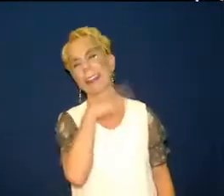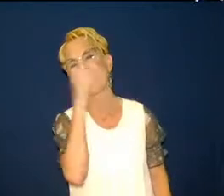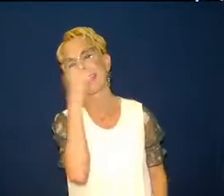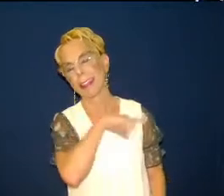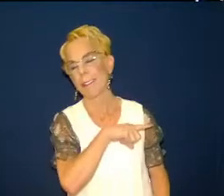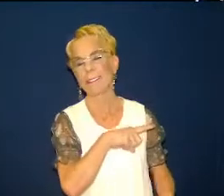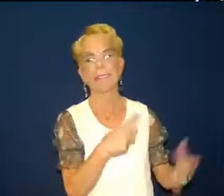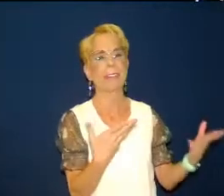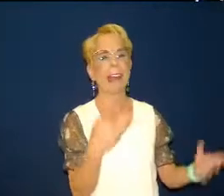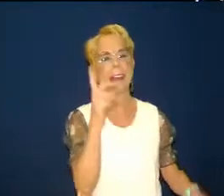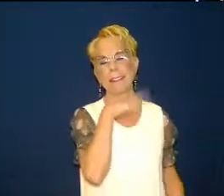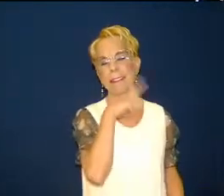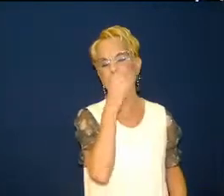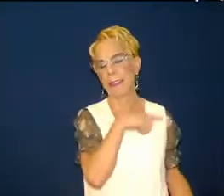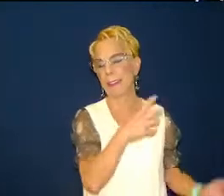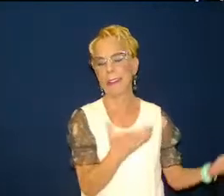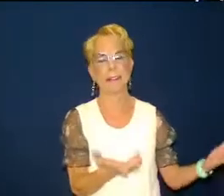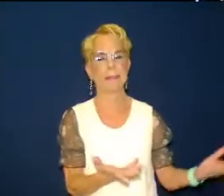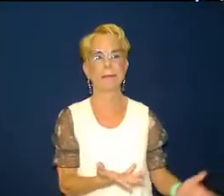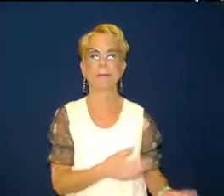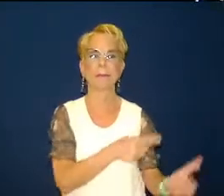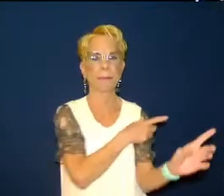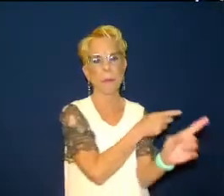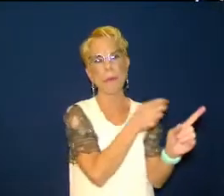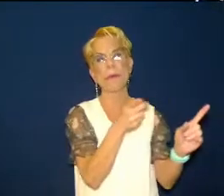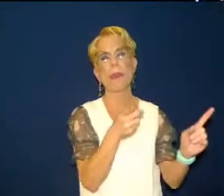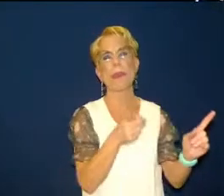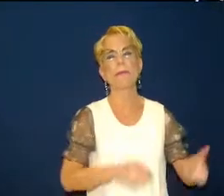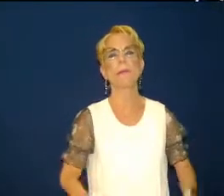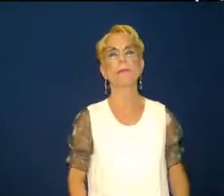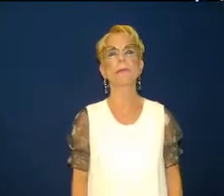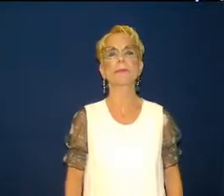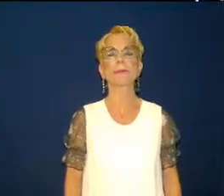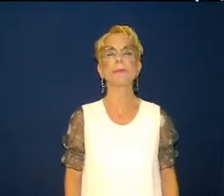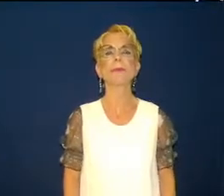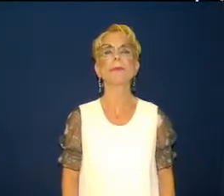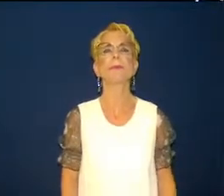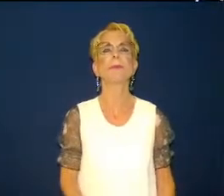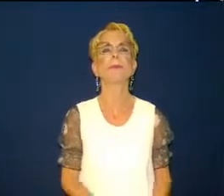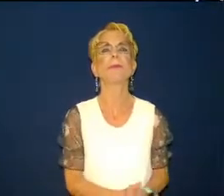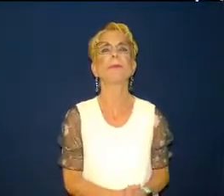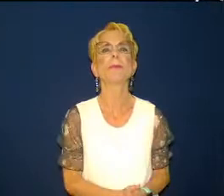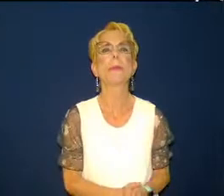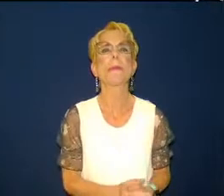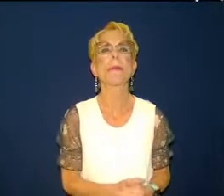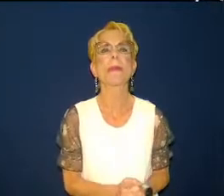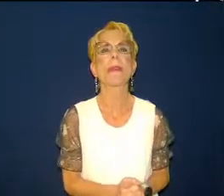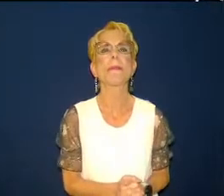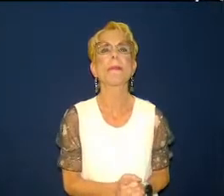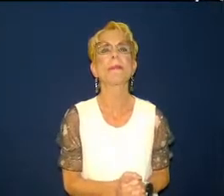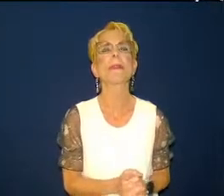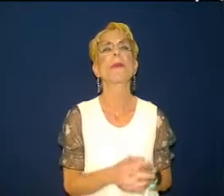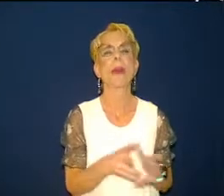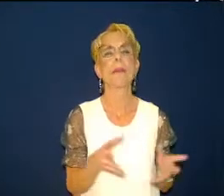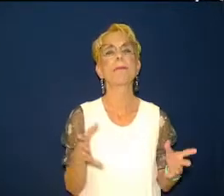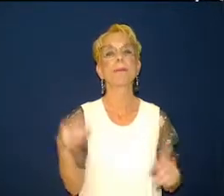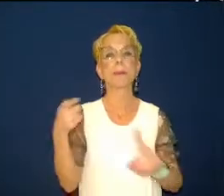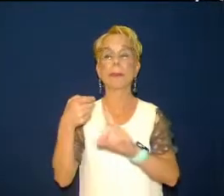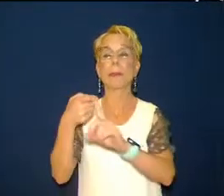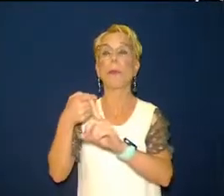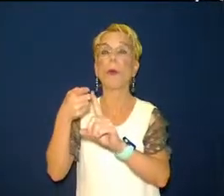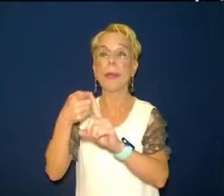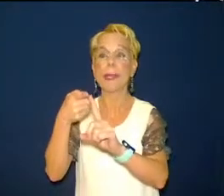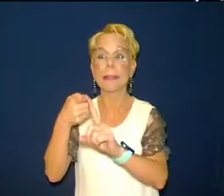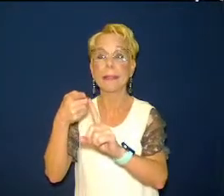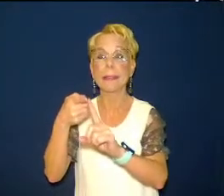still the best duck hunter on the planet and um but see there was a big gap between his reputation and the reality